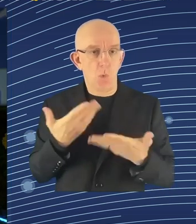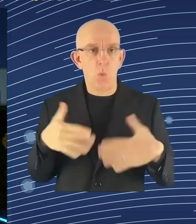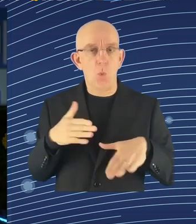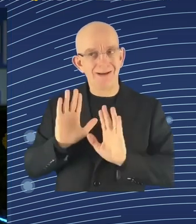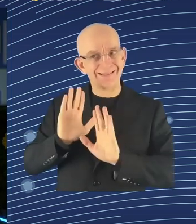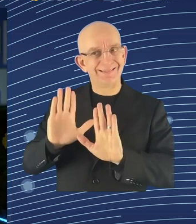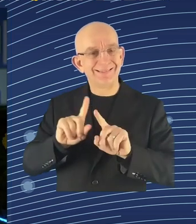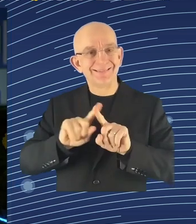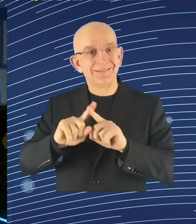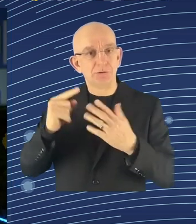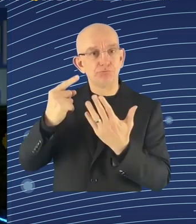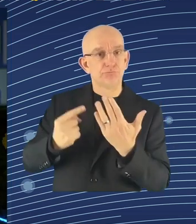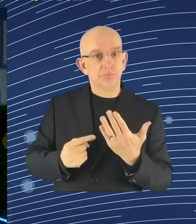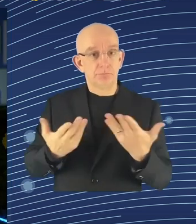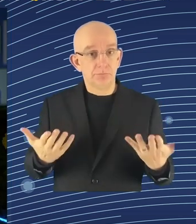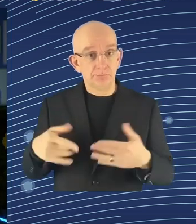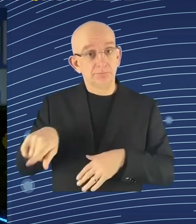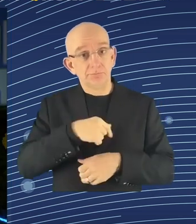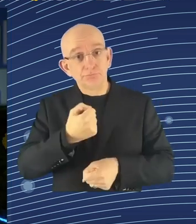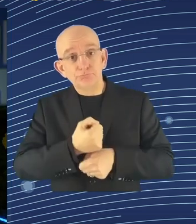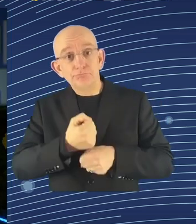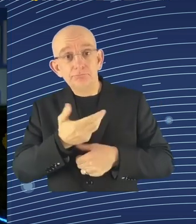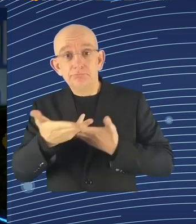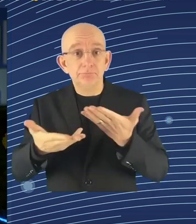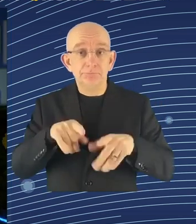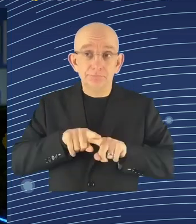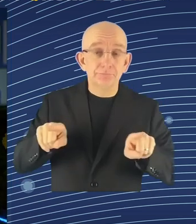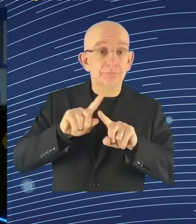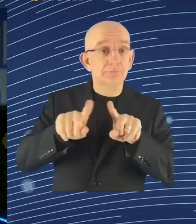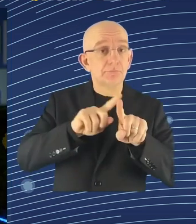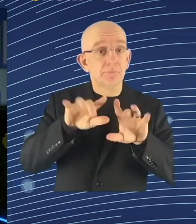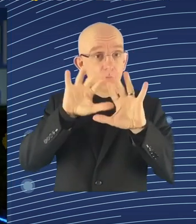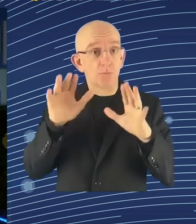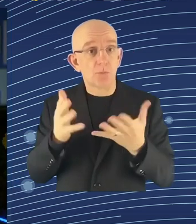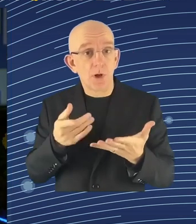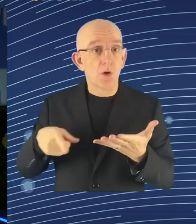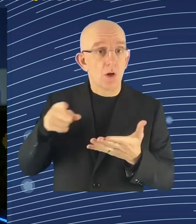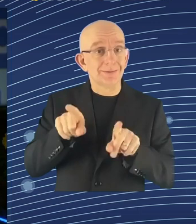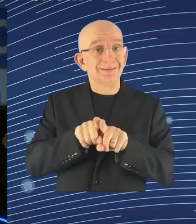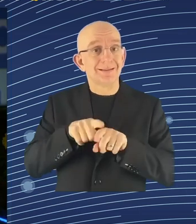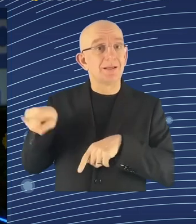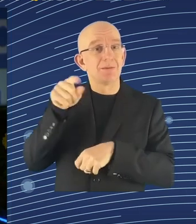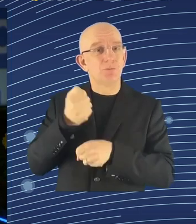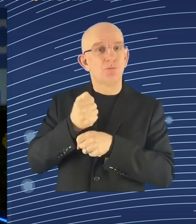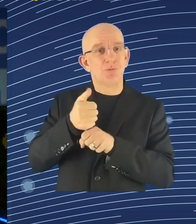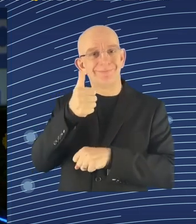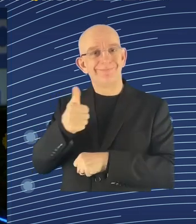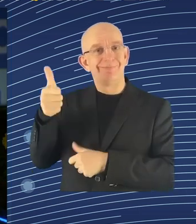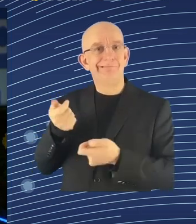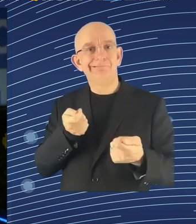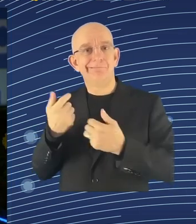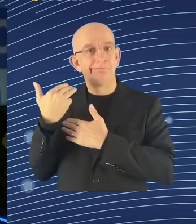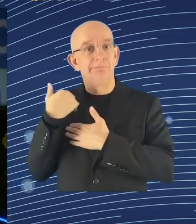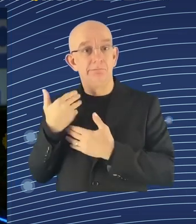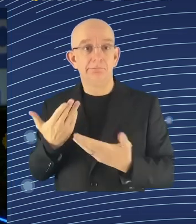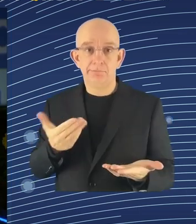means changes, many changes, but not necessarily only bad changes. We hear, of course, many scary